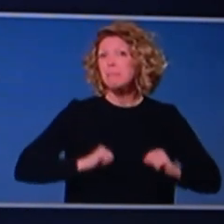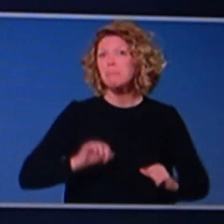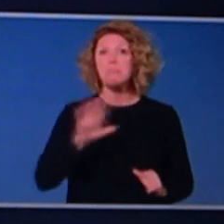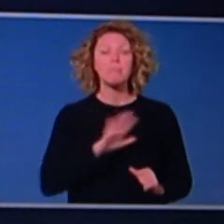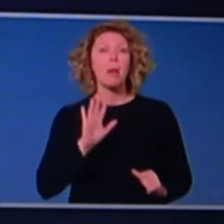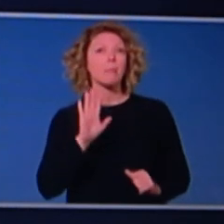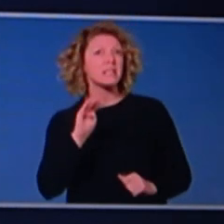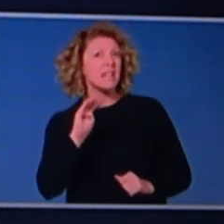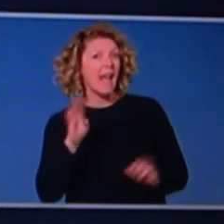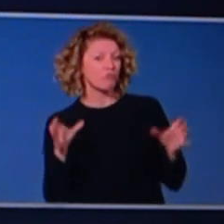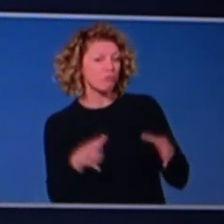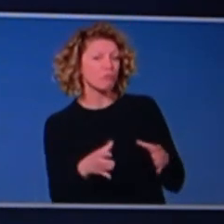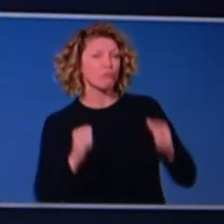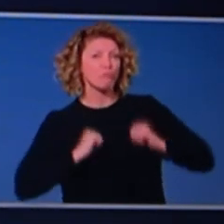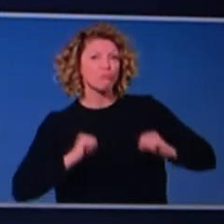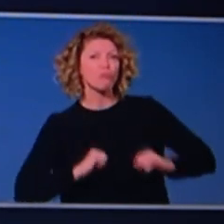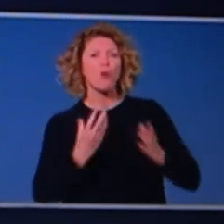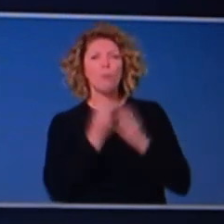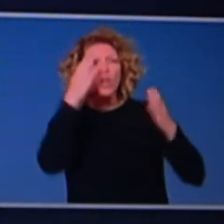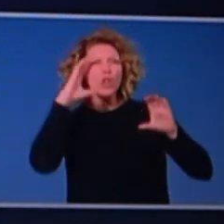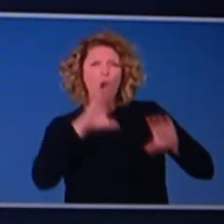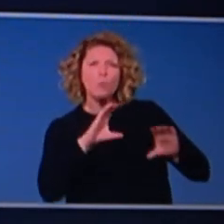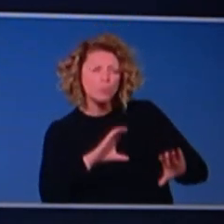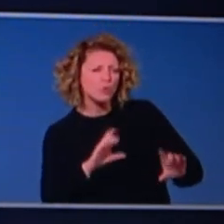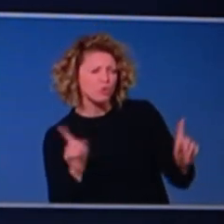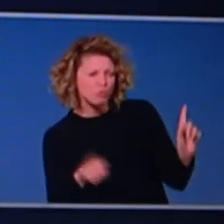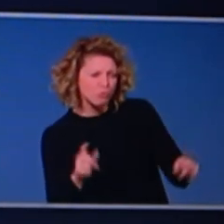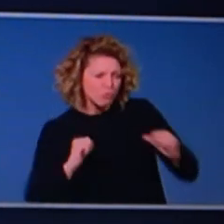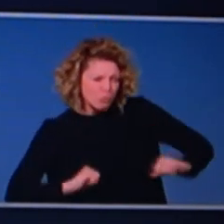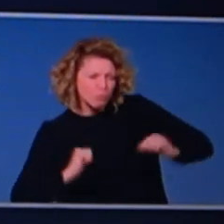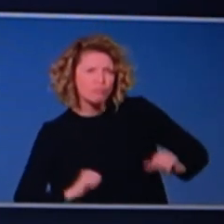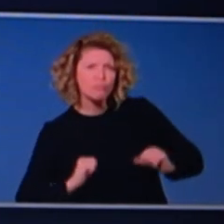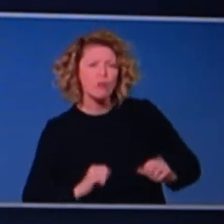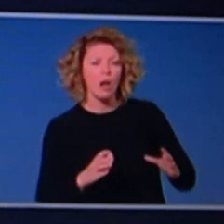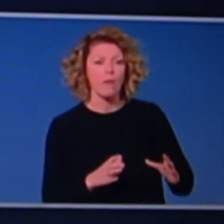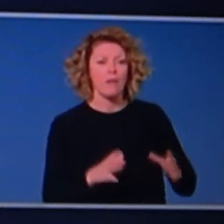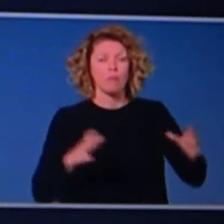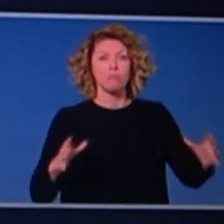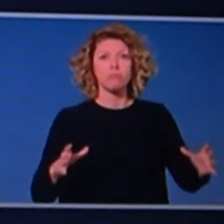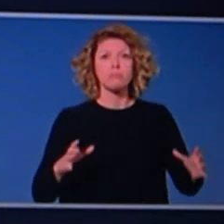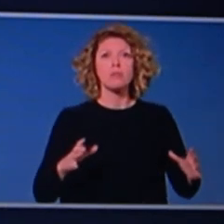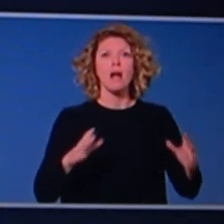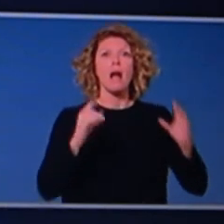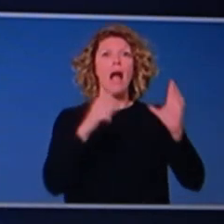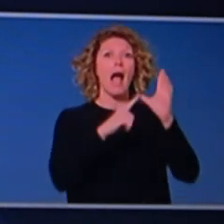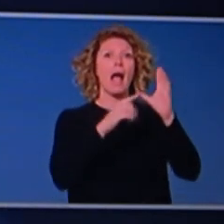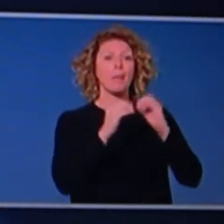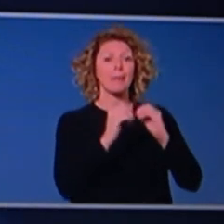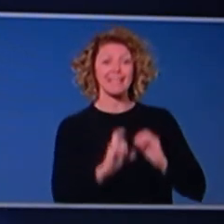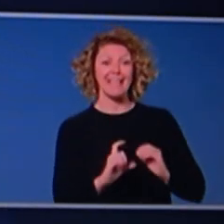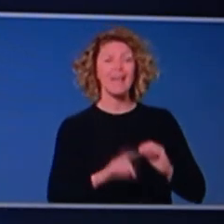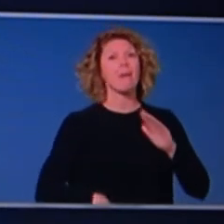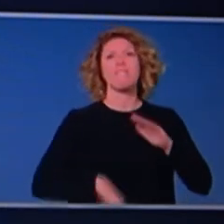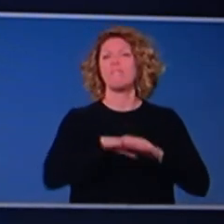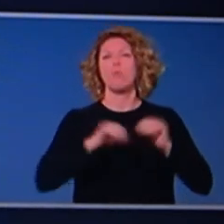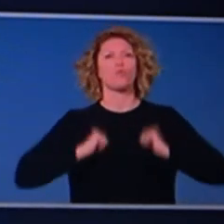athletes and officials working together, uh, and then stage C, which goes back to full training and full, uh, full commencement. Uh,